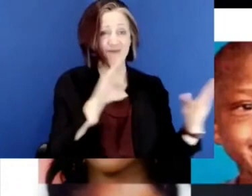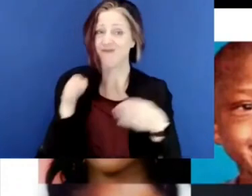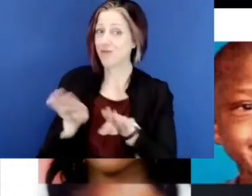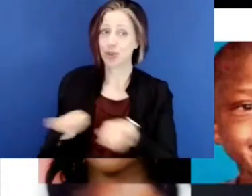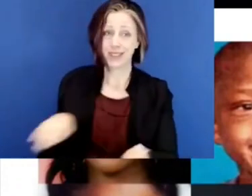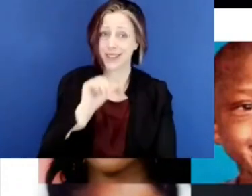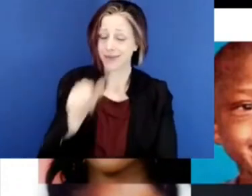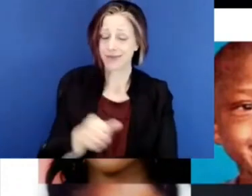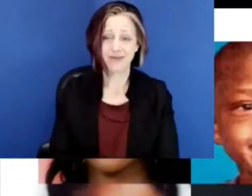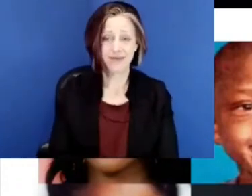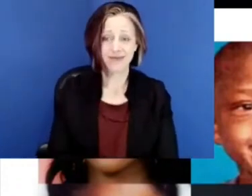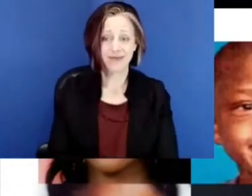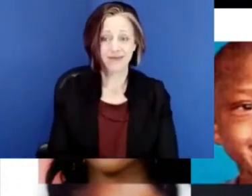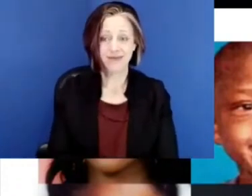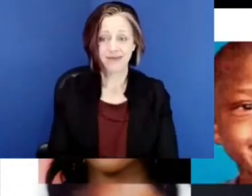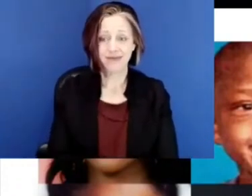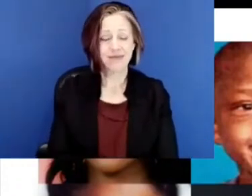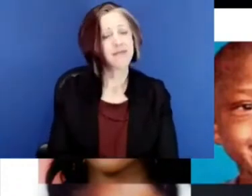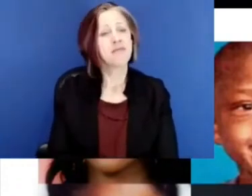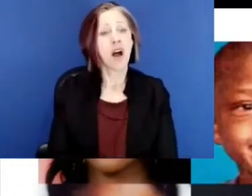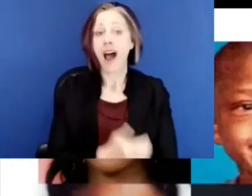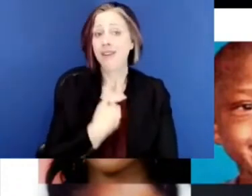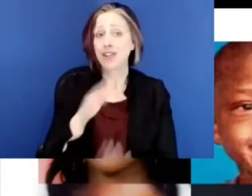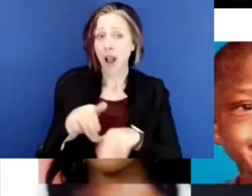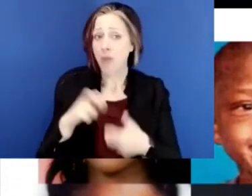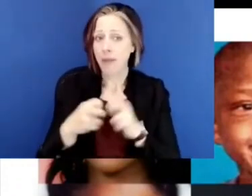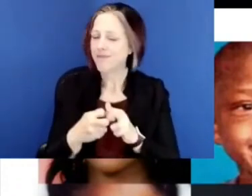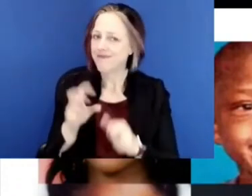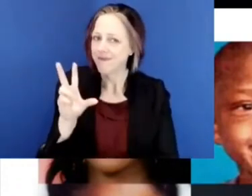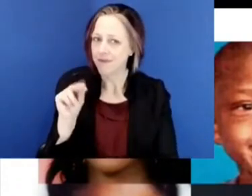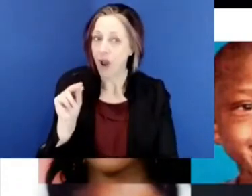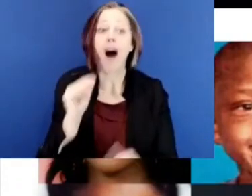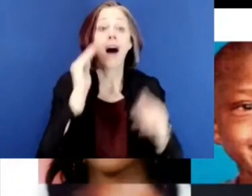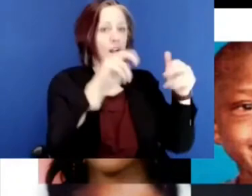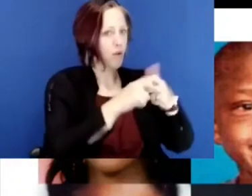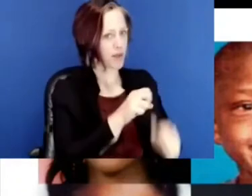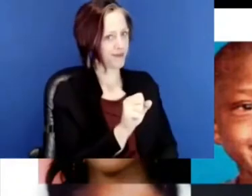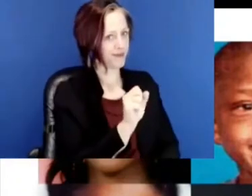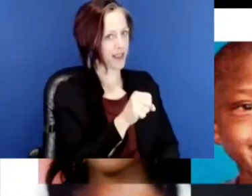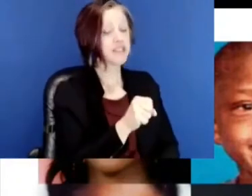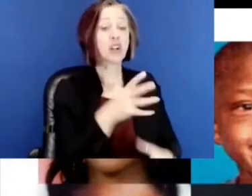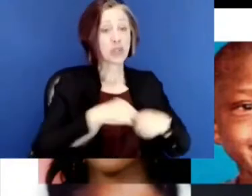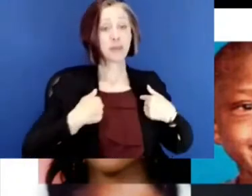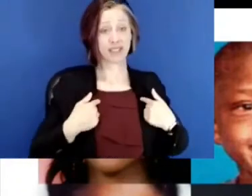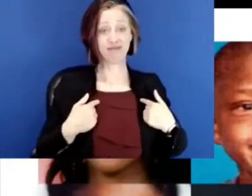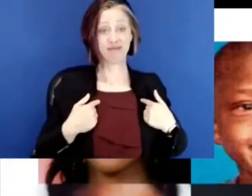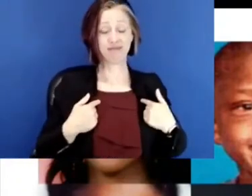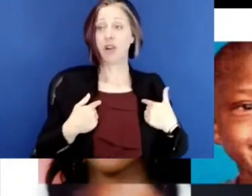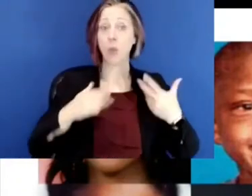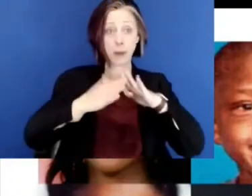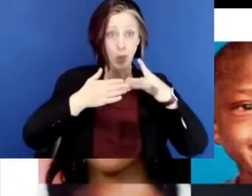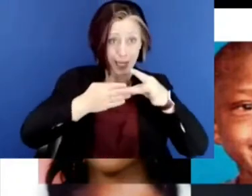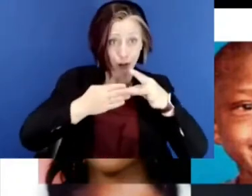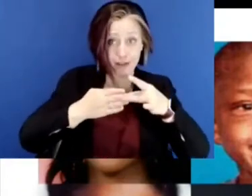do the children. And we don't have a child problem. We have an adult problem. And I'm including myself because